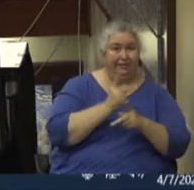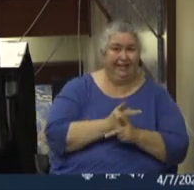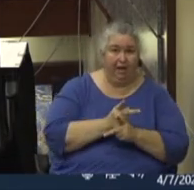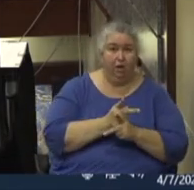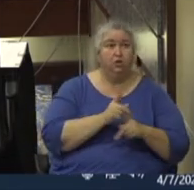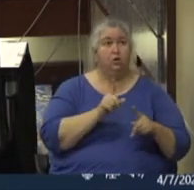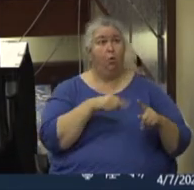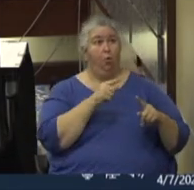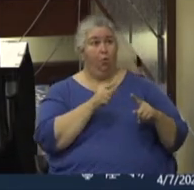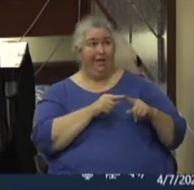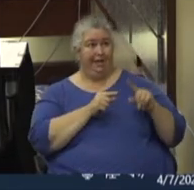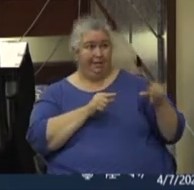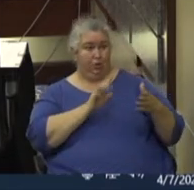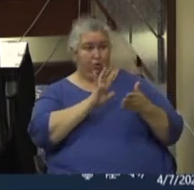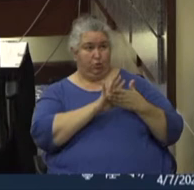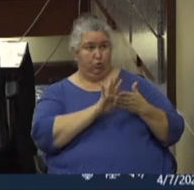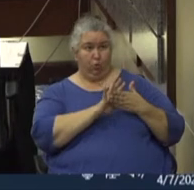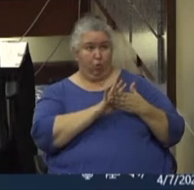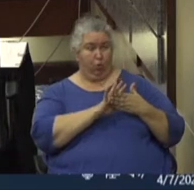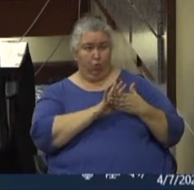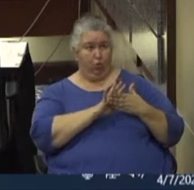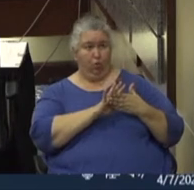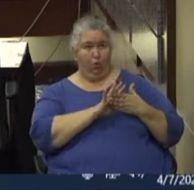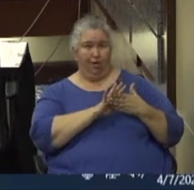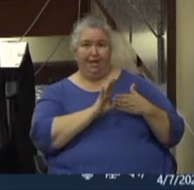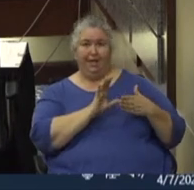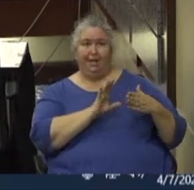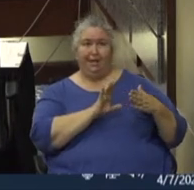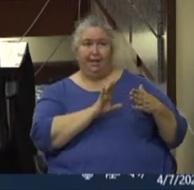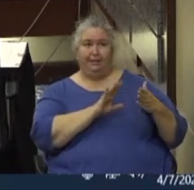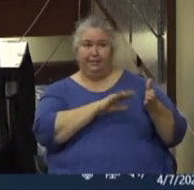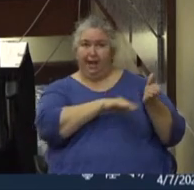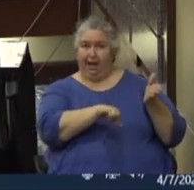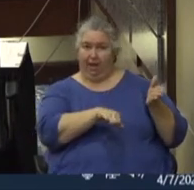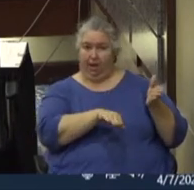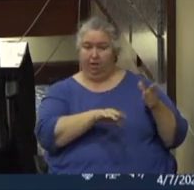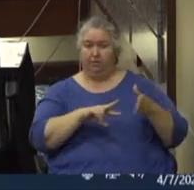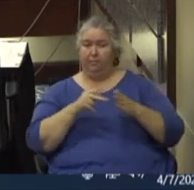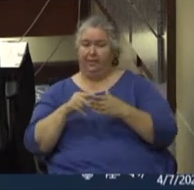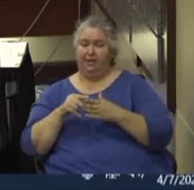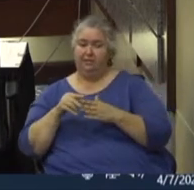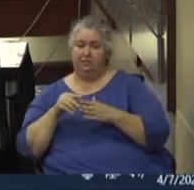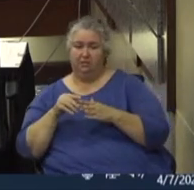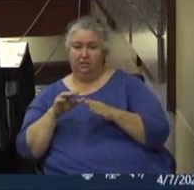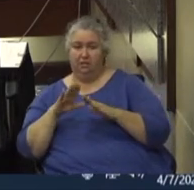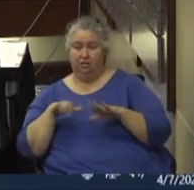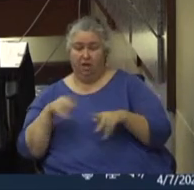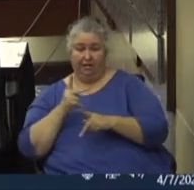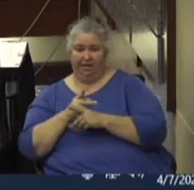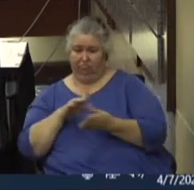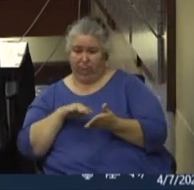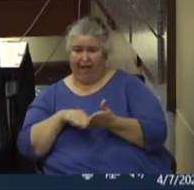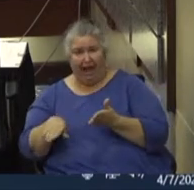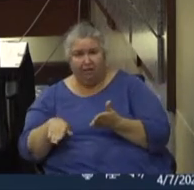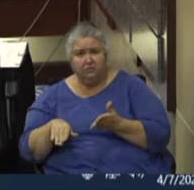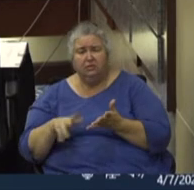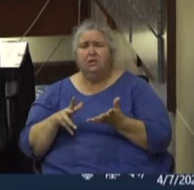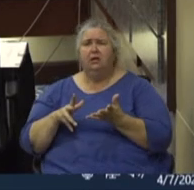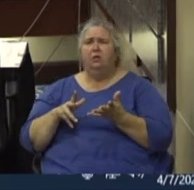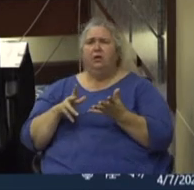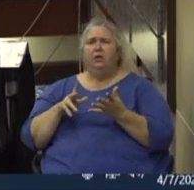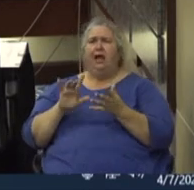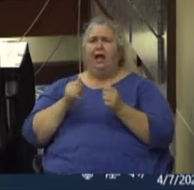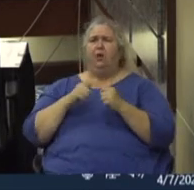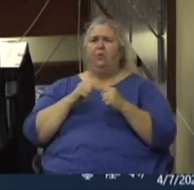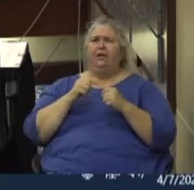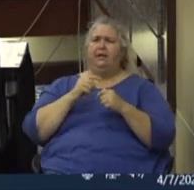created, um, a lot of need in our community. Um, add to that the need for social distancing and special,